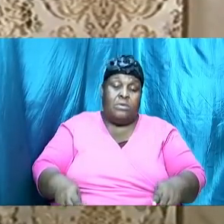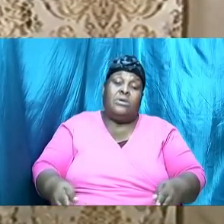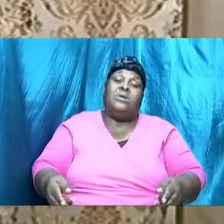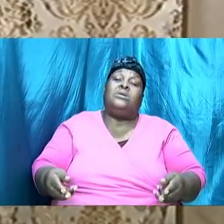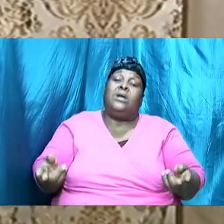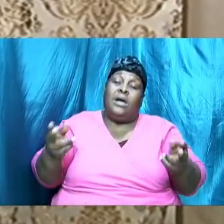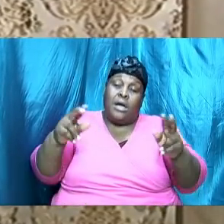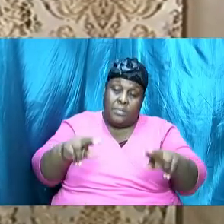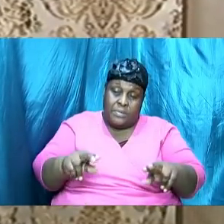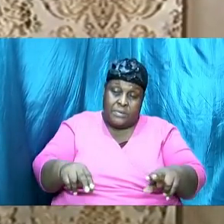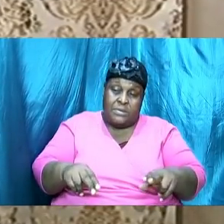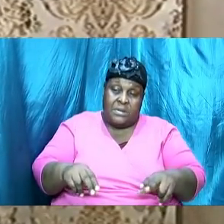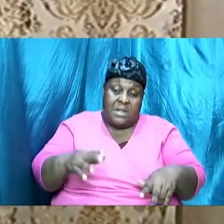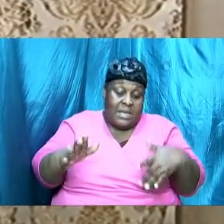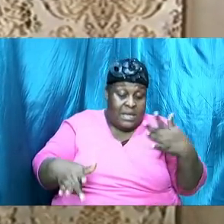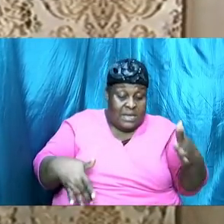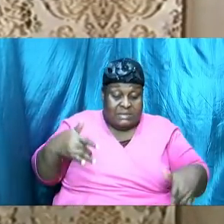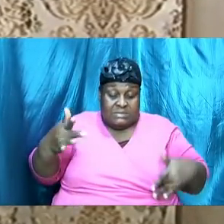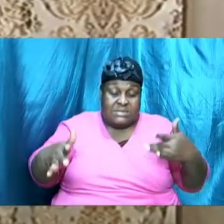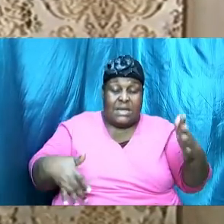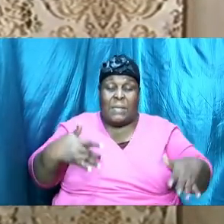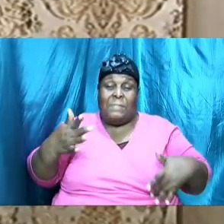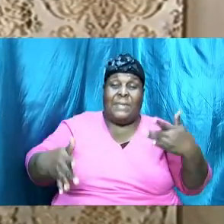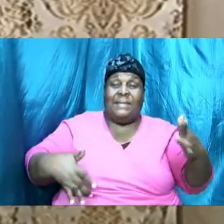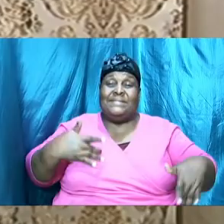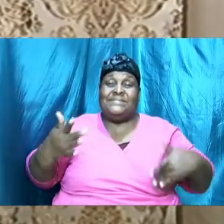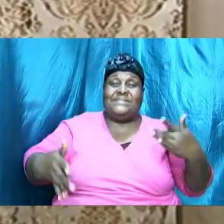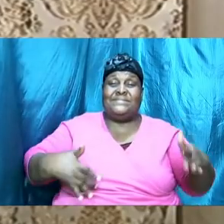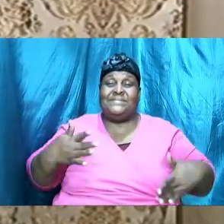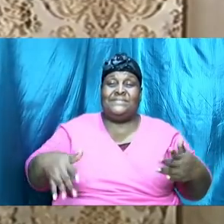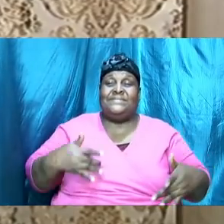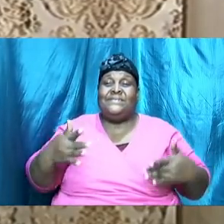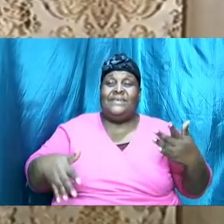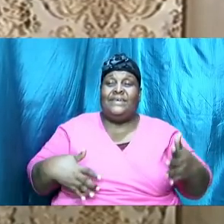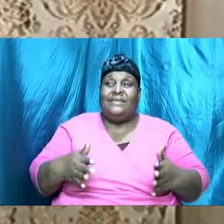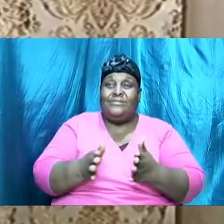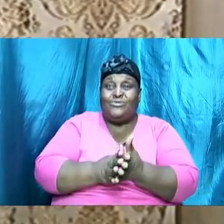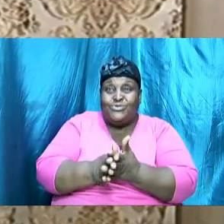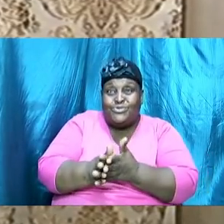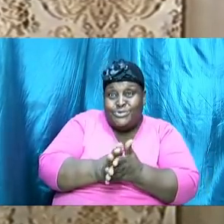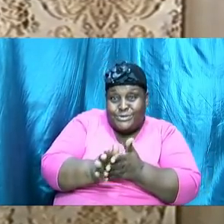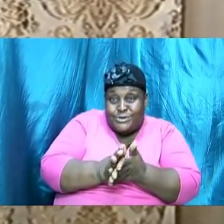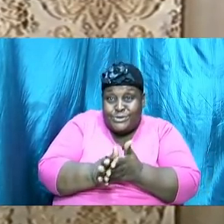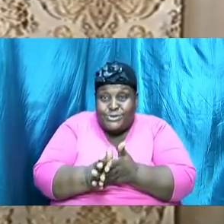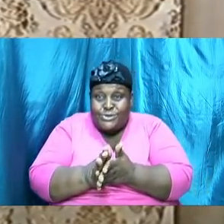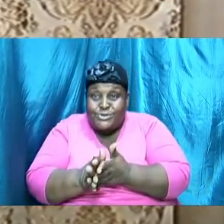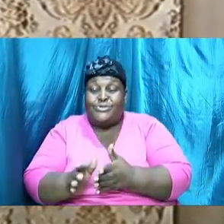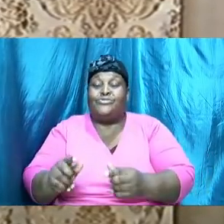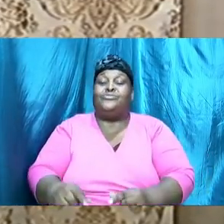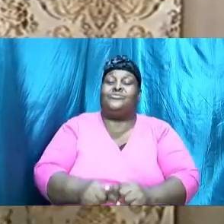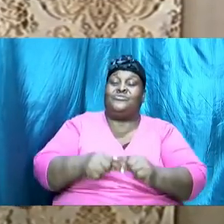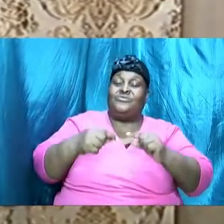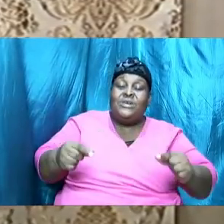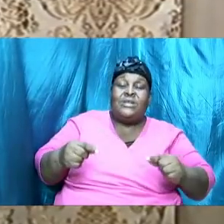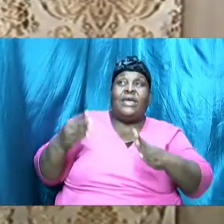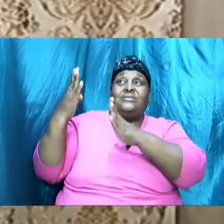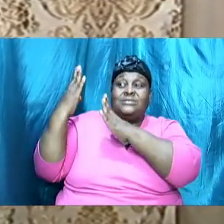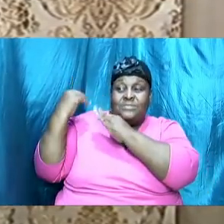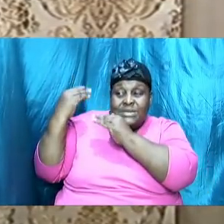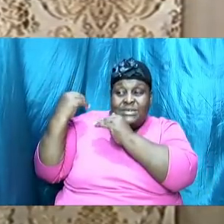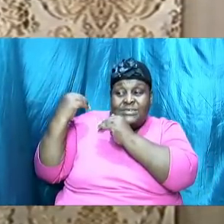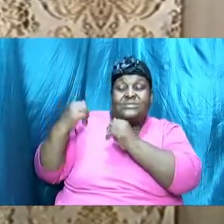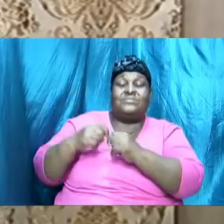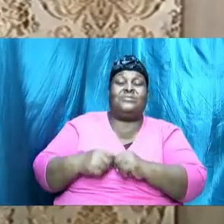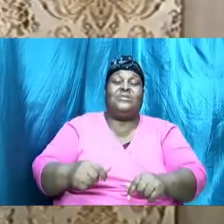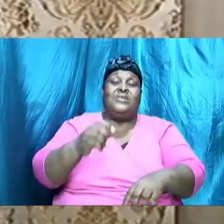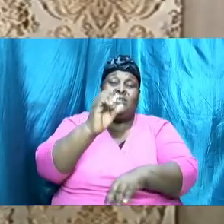and there was excitement, there was anticipation, there was great expectation. The